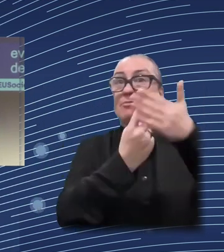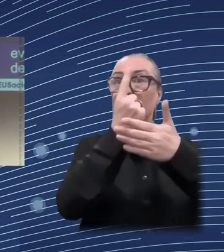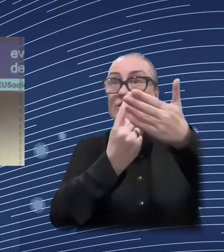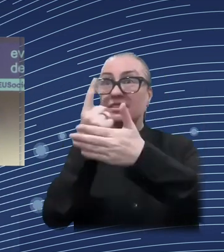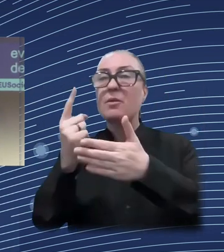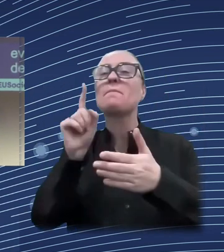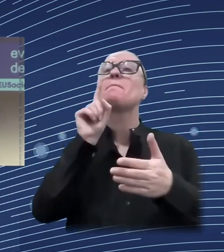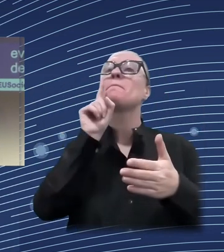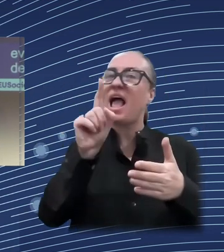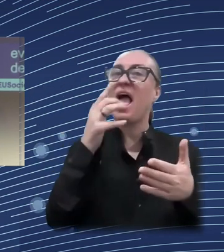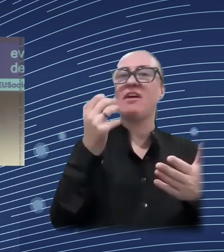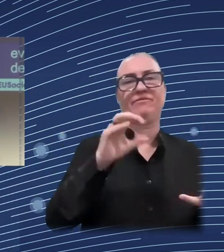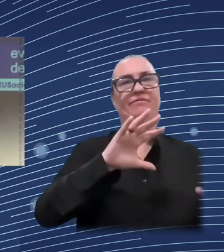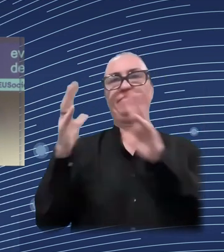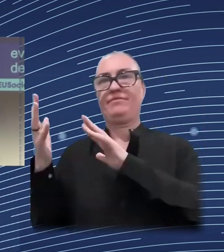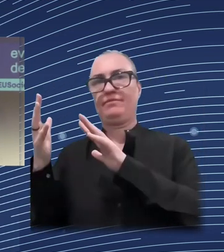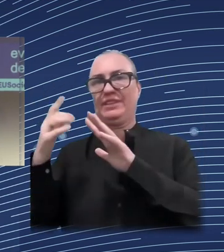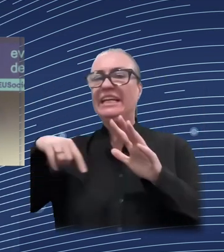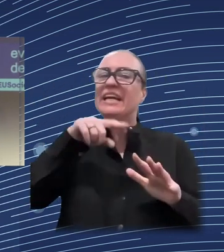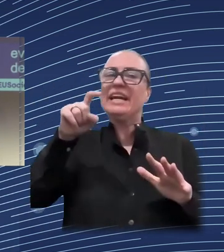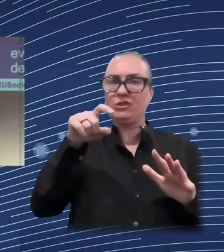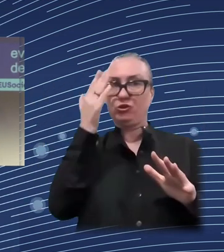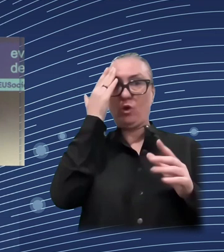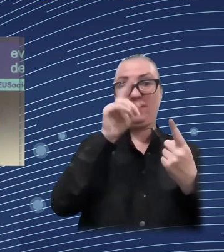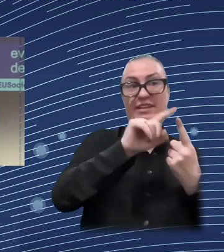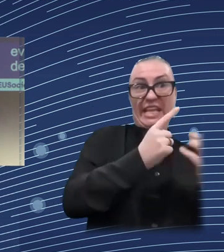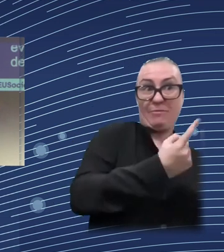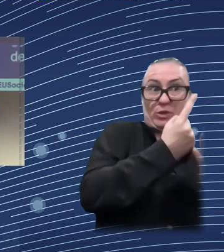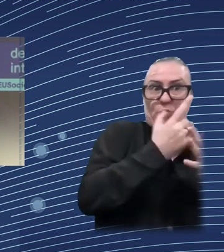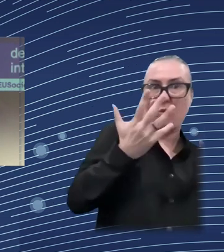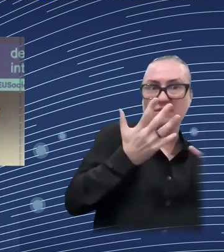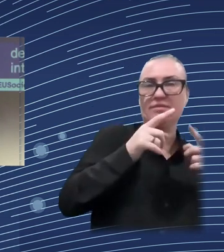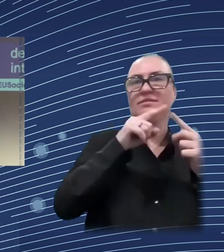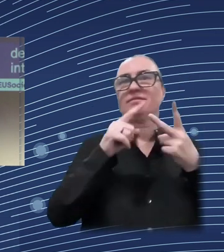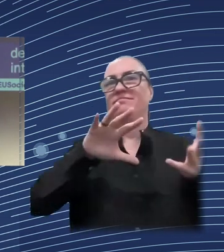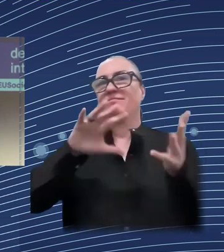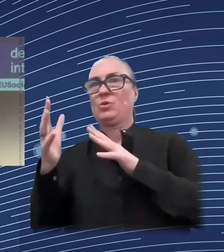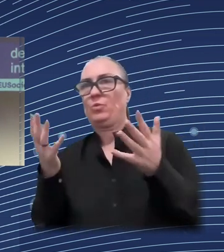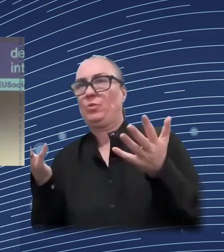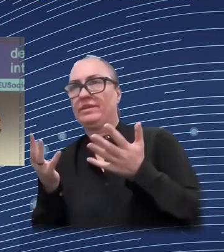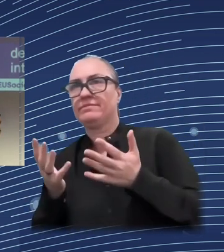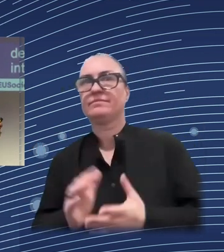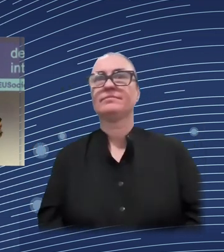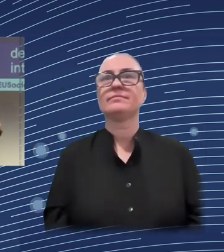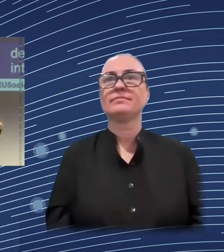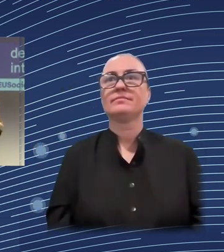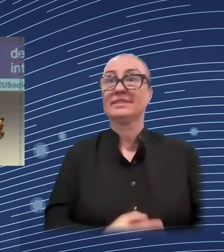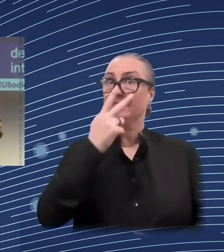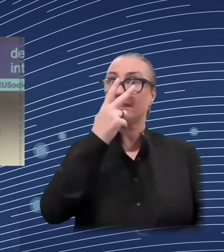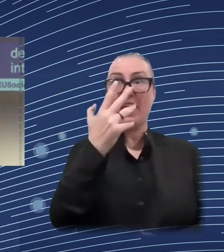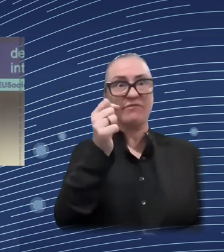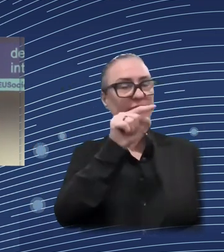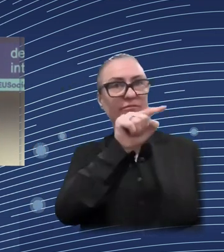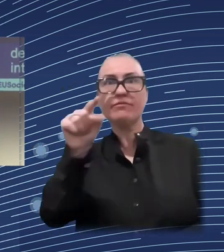to know which is the result of such intervention. Okay. How, how do you intervene? The best way to do it is